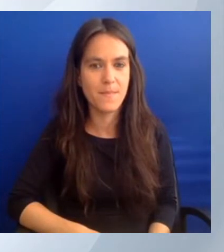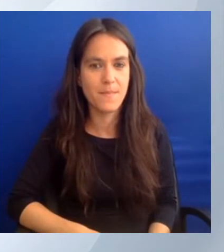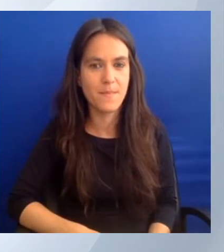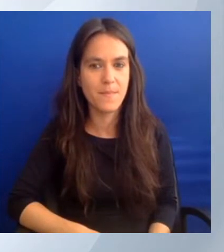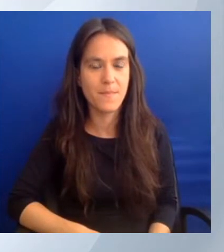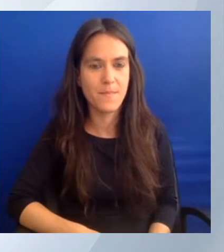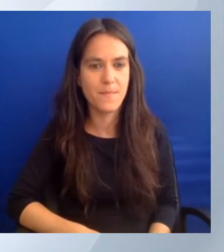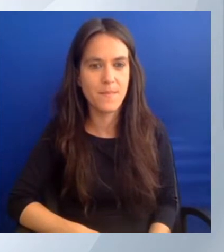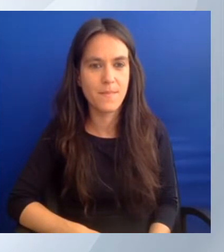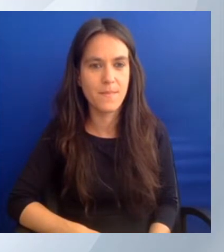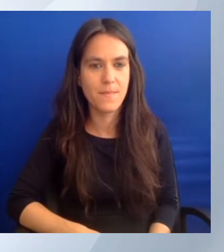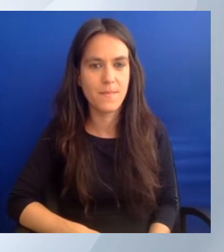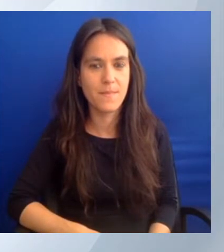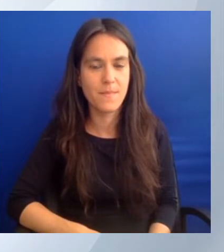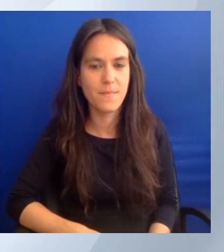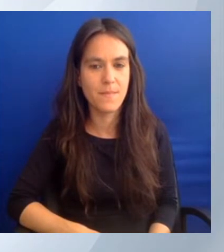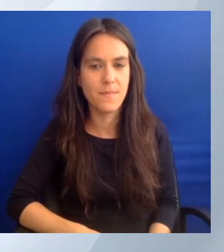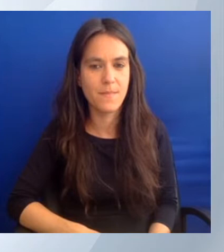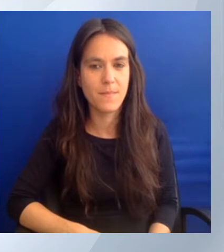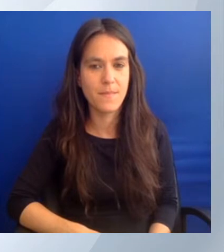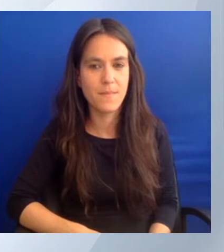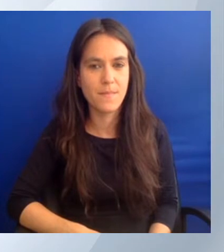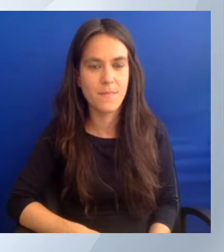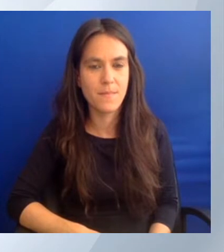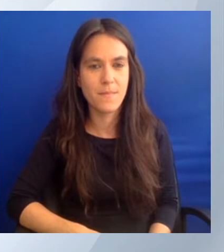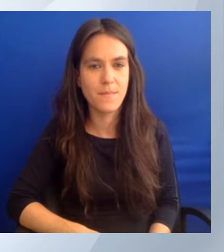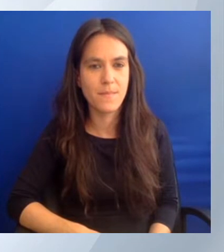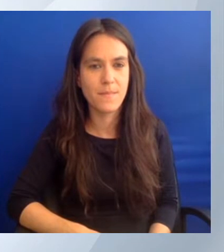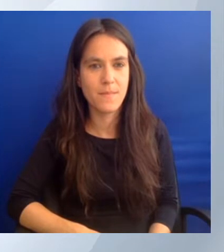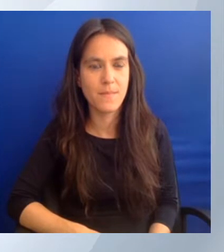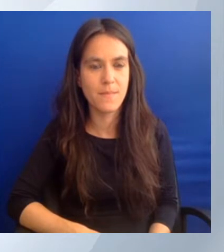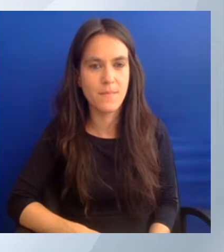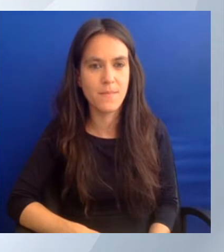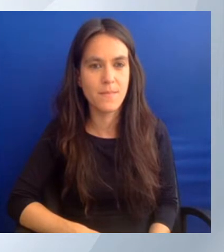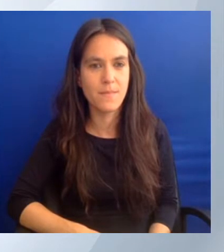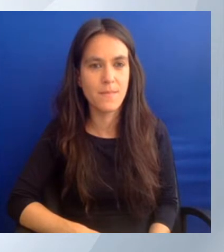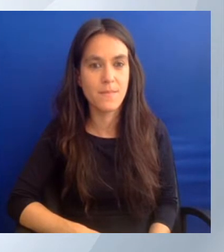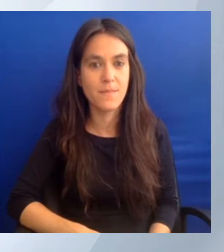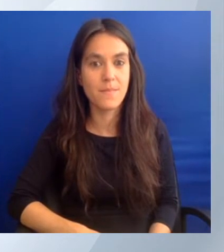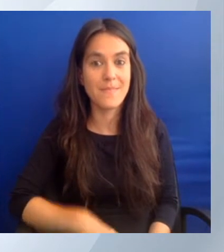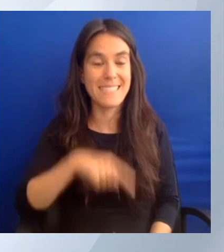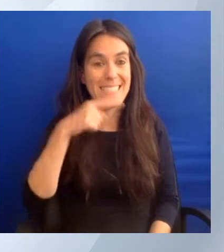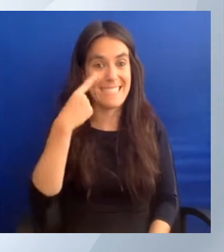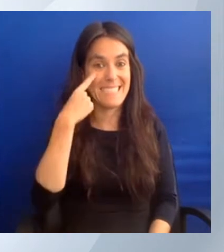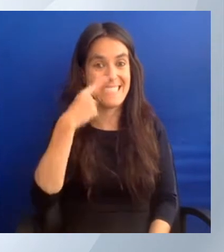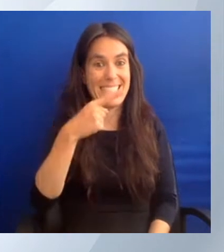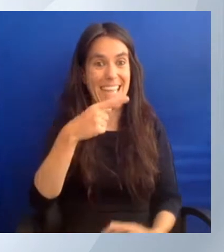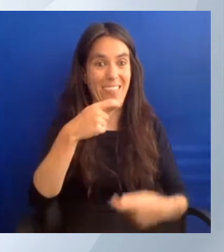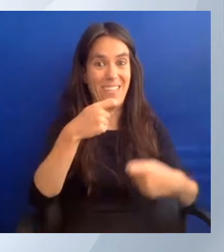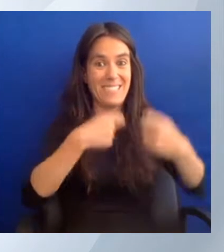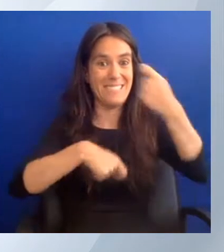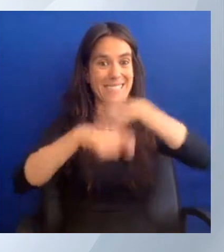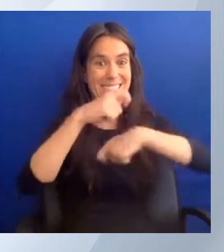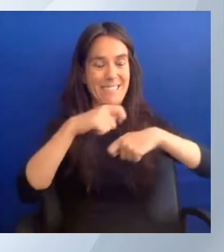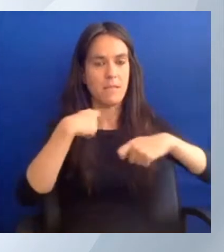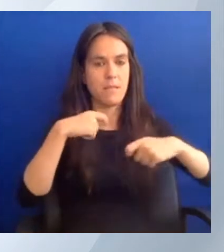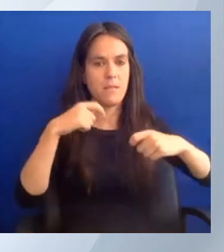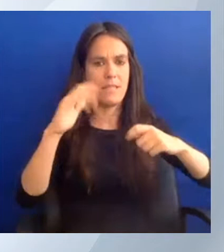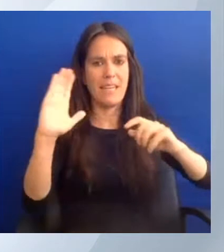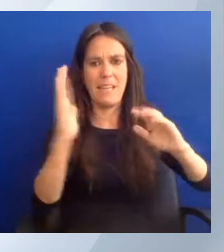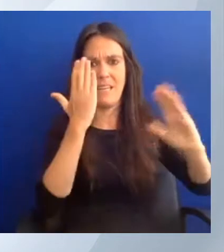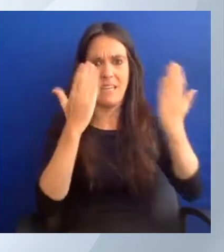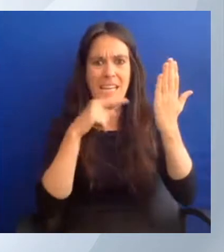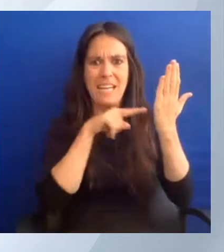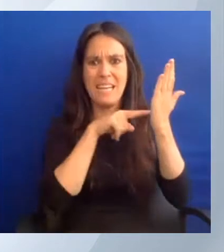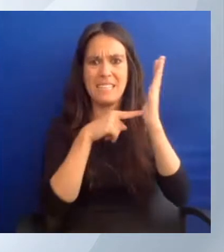this storage account and that are available to you. And it is able to give me some examples. So everything is available that way. It's